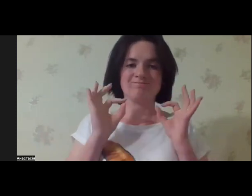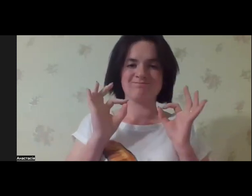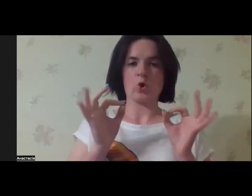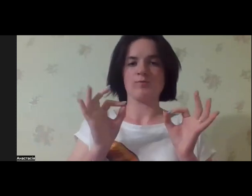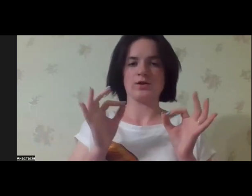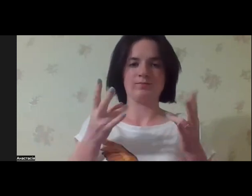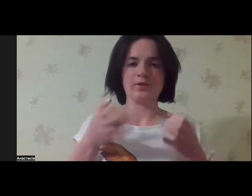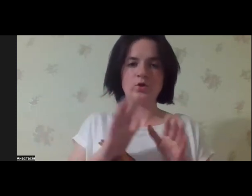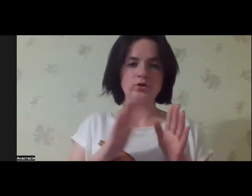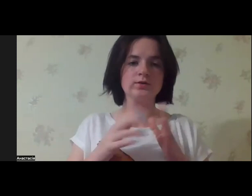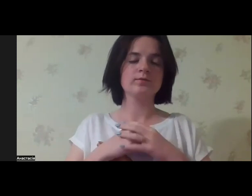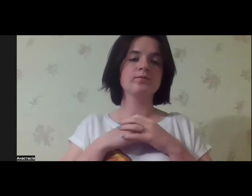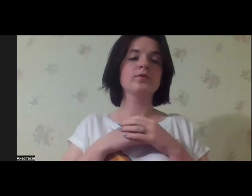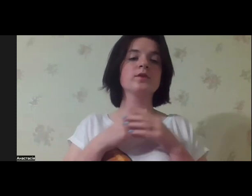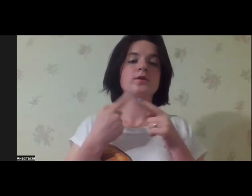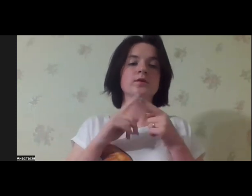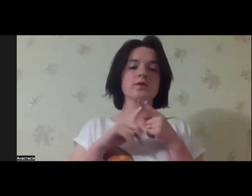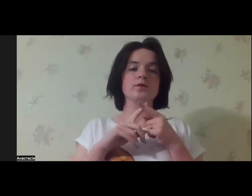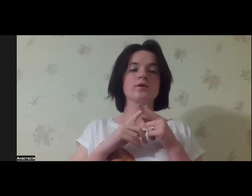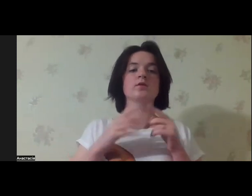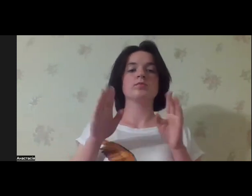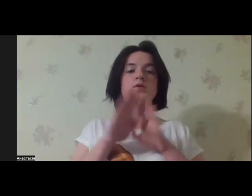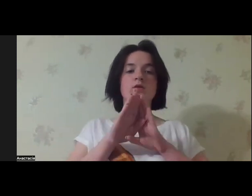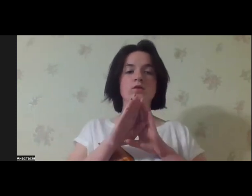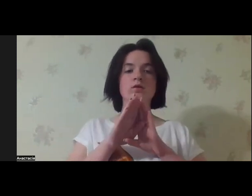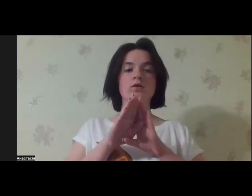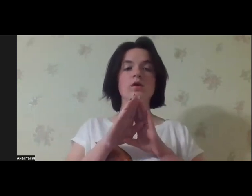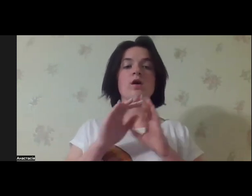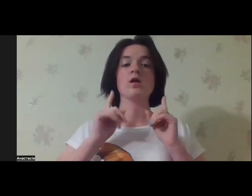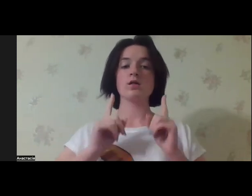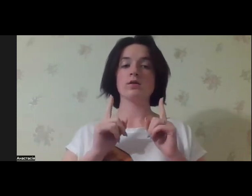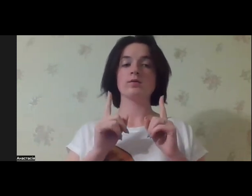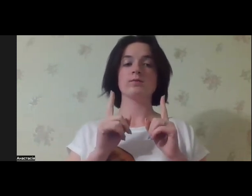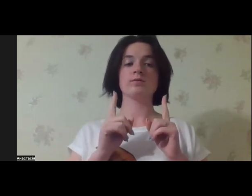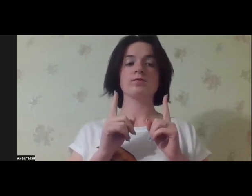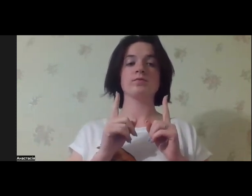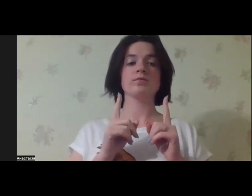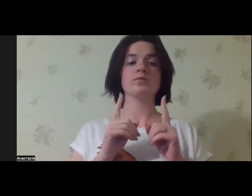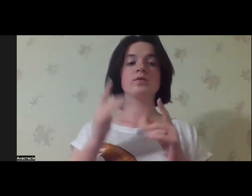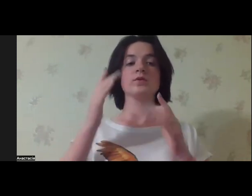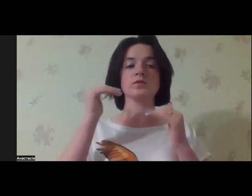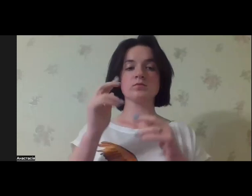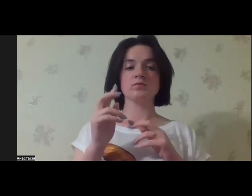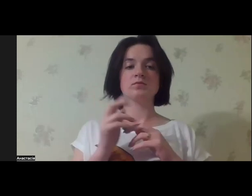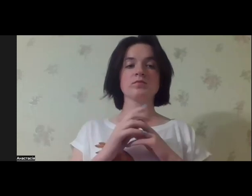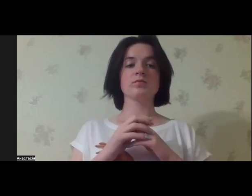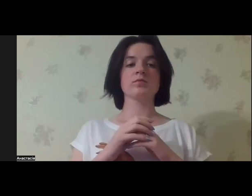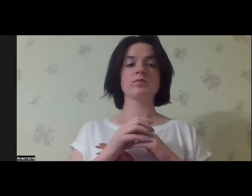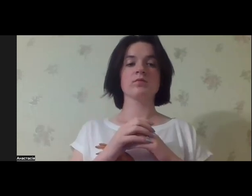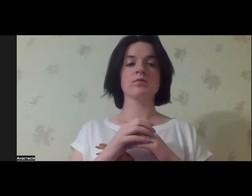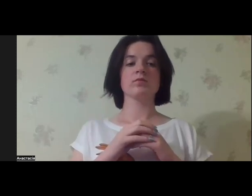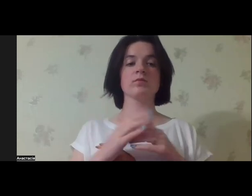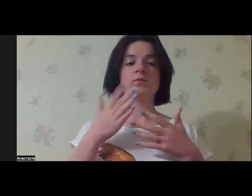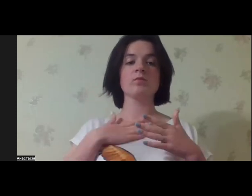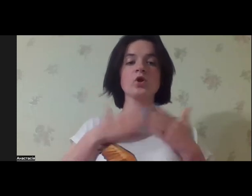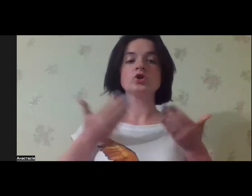they were afraid they wouldn't be able to care for me. And until the age of 20, I